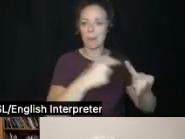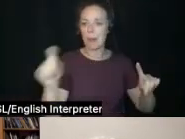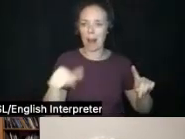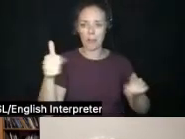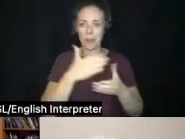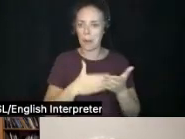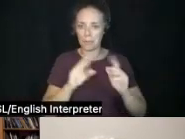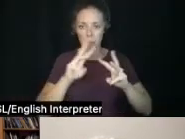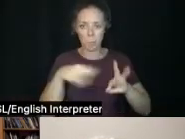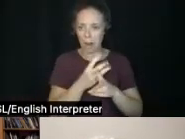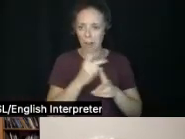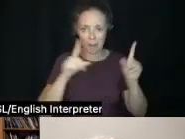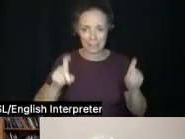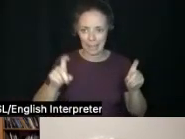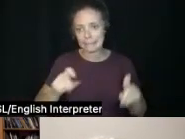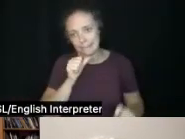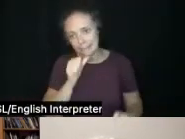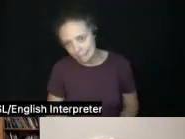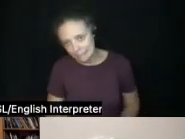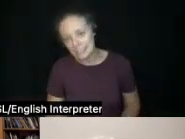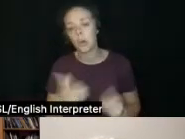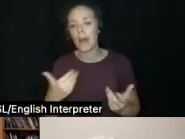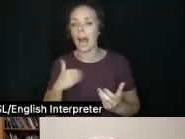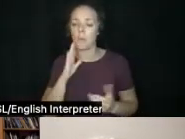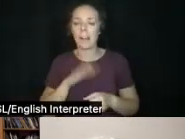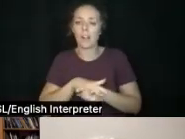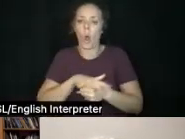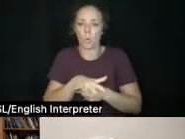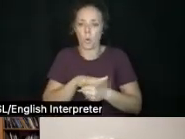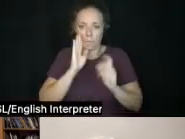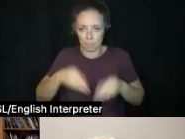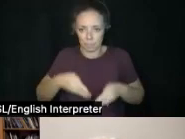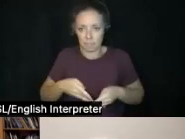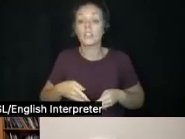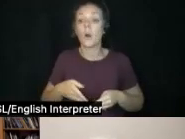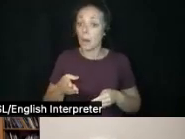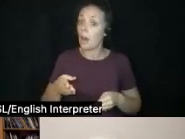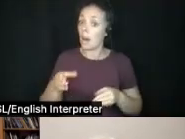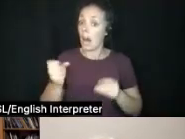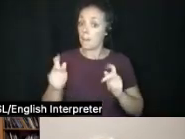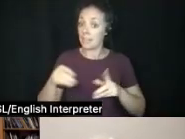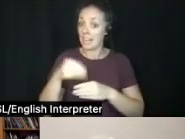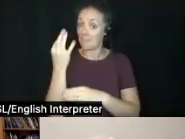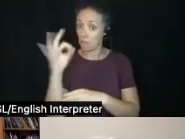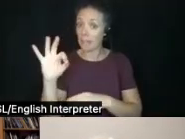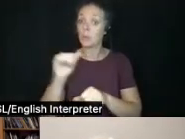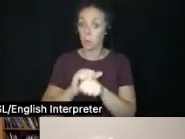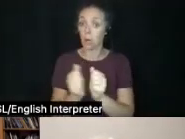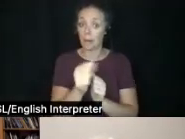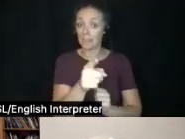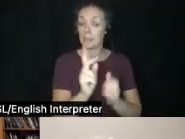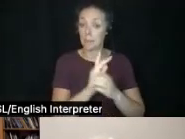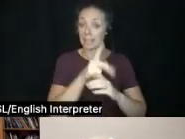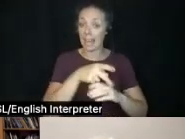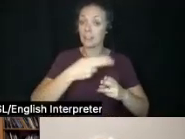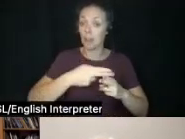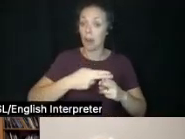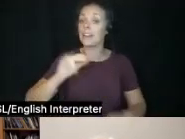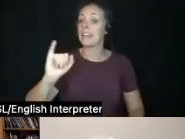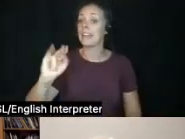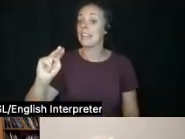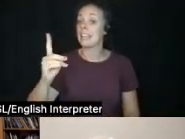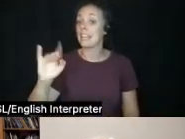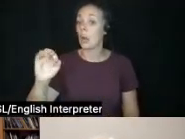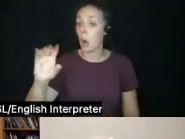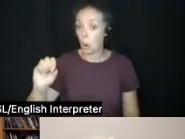So this time in France was an opportunity to work with a plant called indigo, which comes from this beautiful green plant. It looks a lot